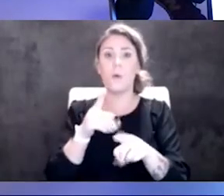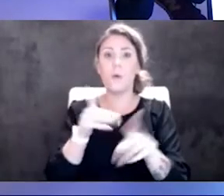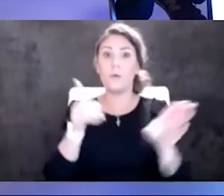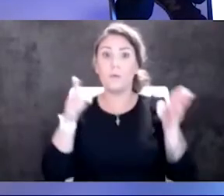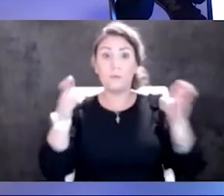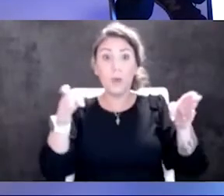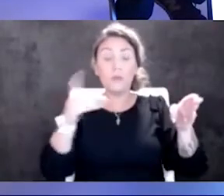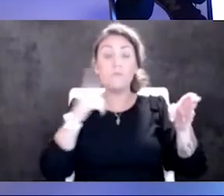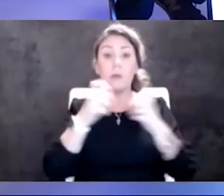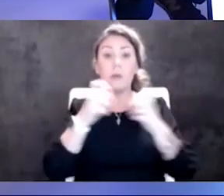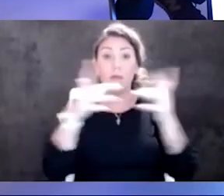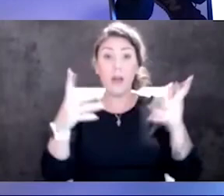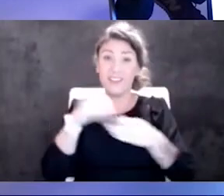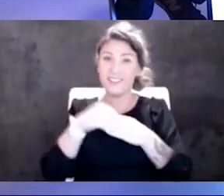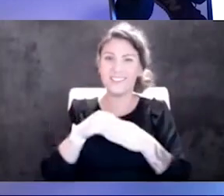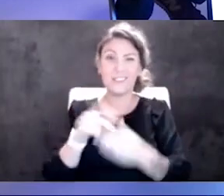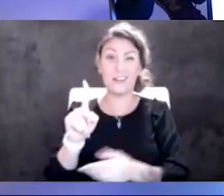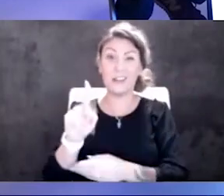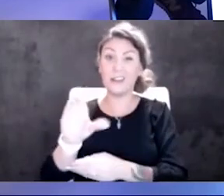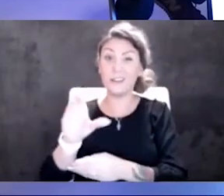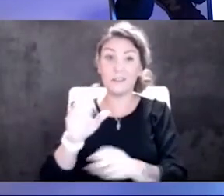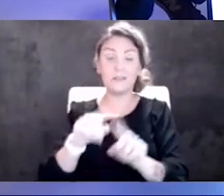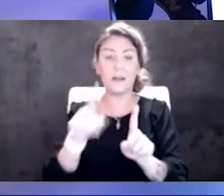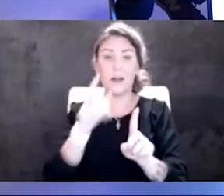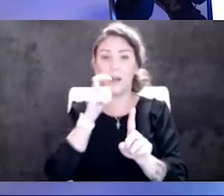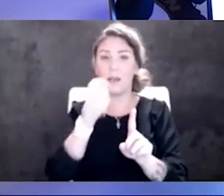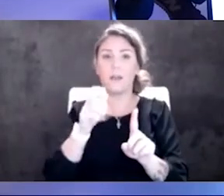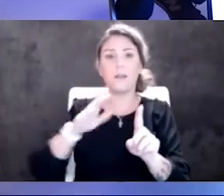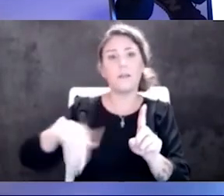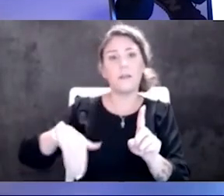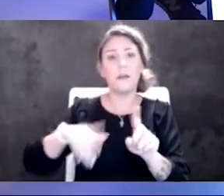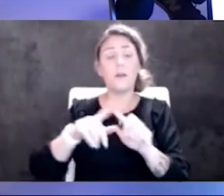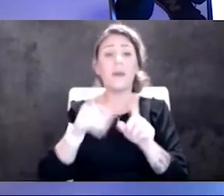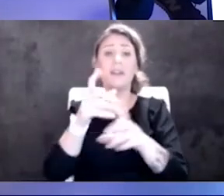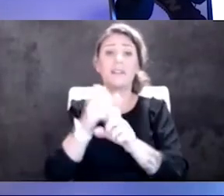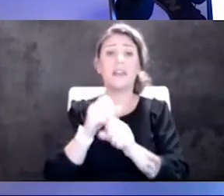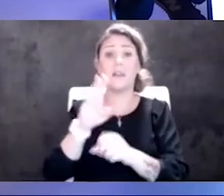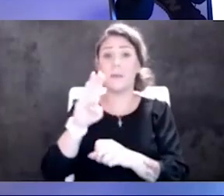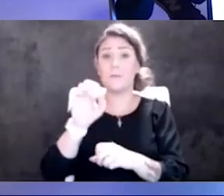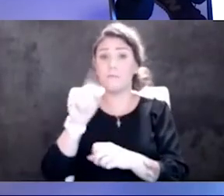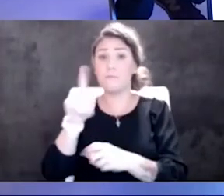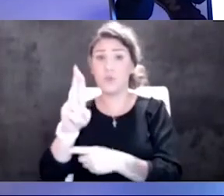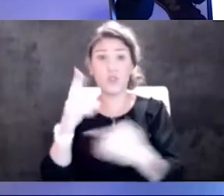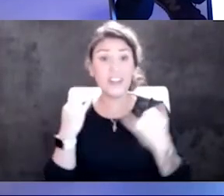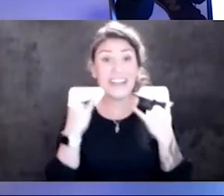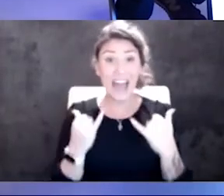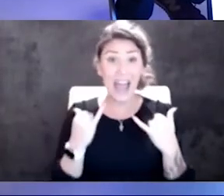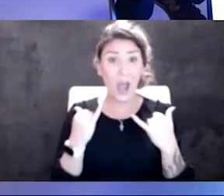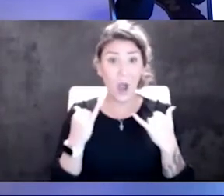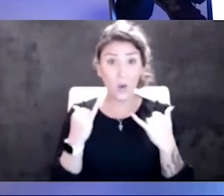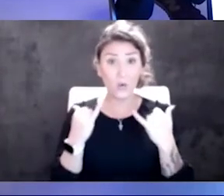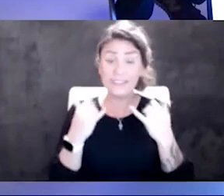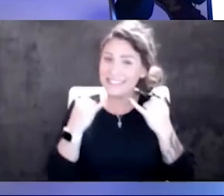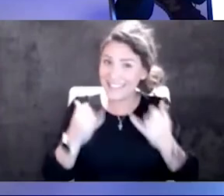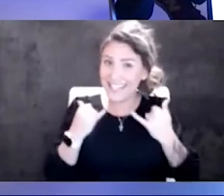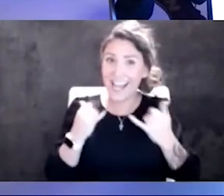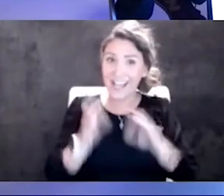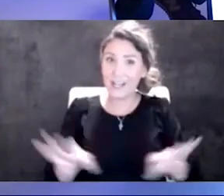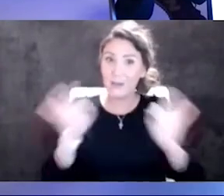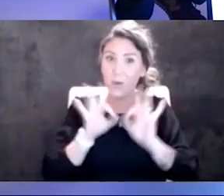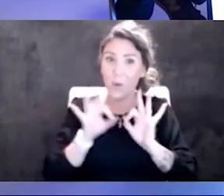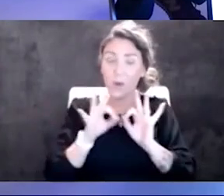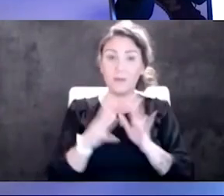is in Kansas City already, but it's not a lot yet. Go get your booster right now. This is the day to do it, I think. Okay. So